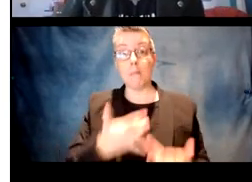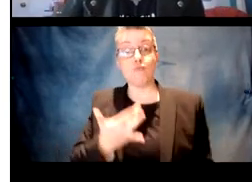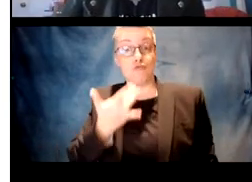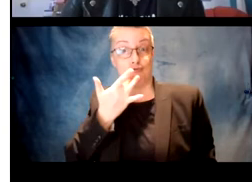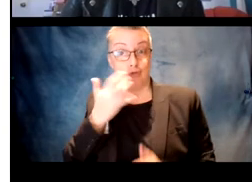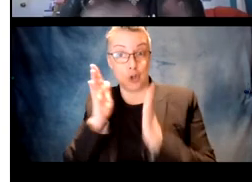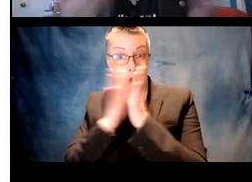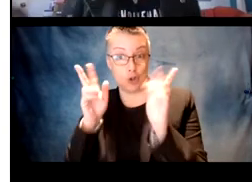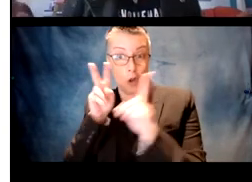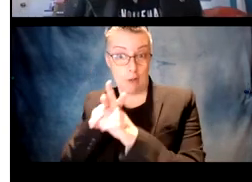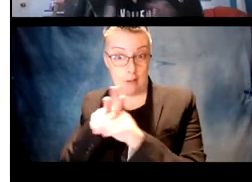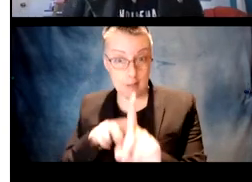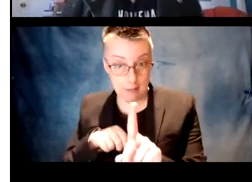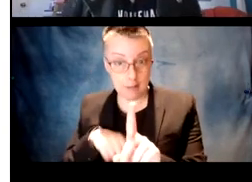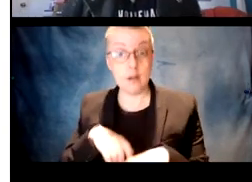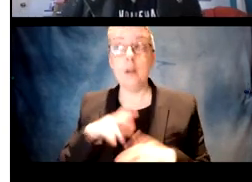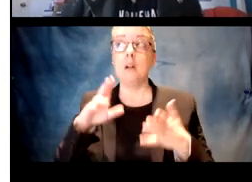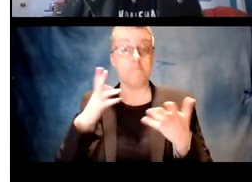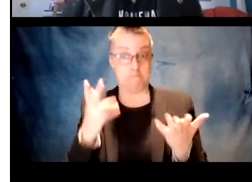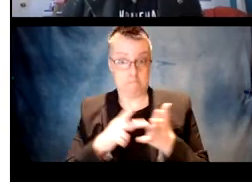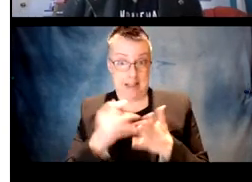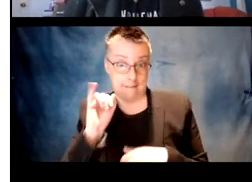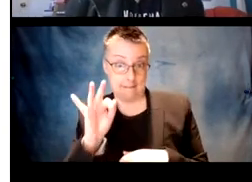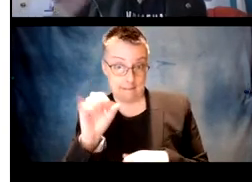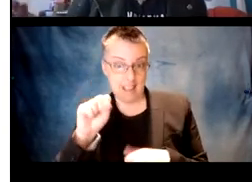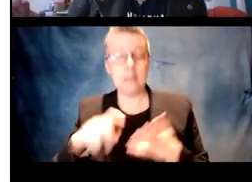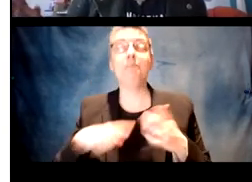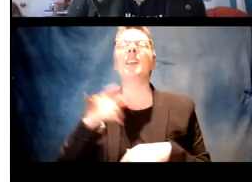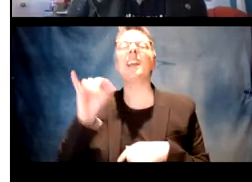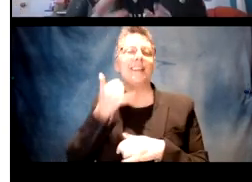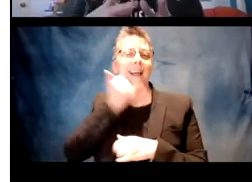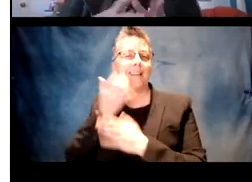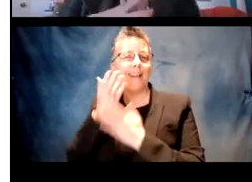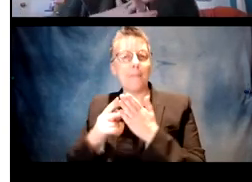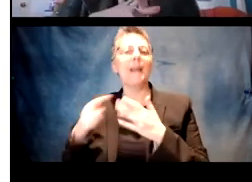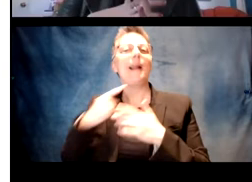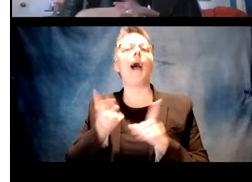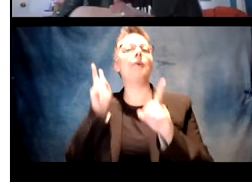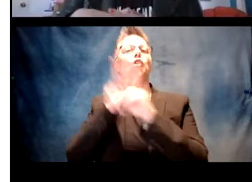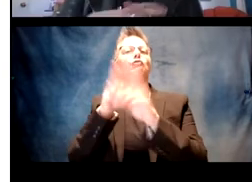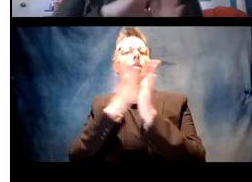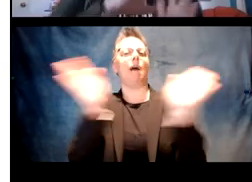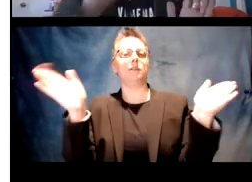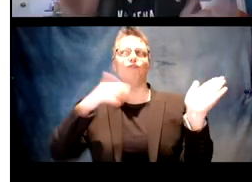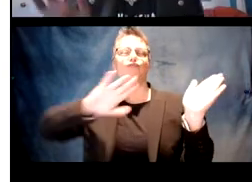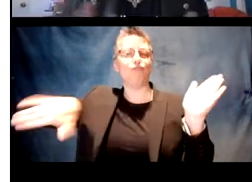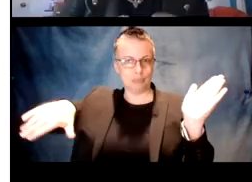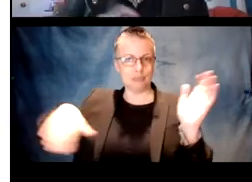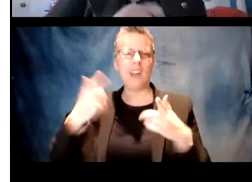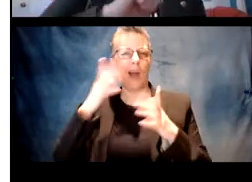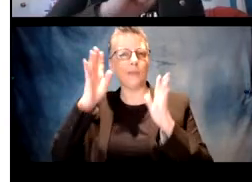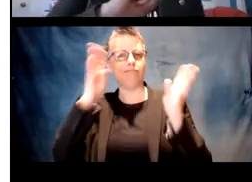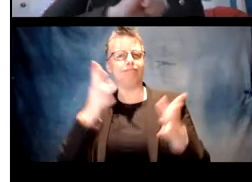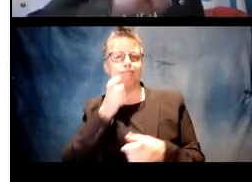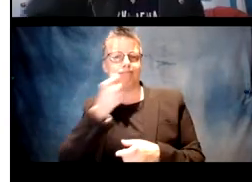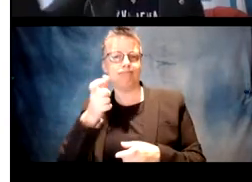And that means also, are these children biased towards generalization, which means they're going to think, okay, it's accidental.